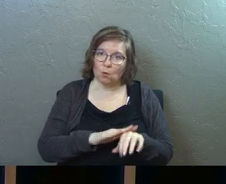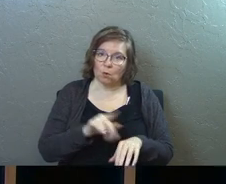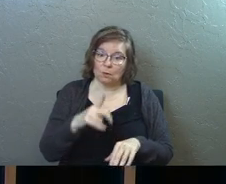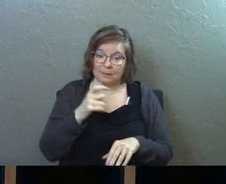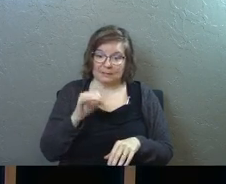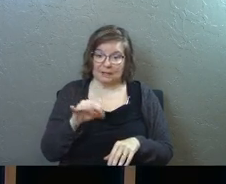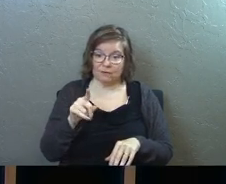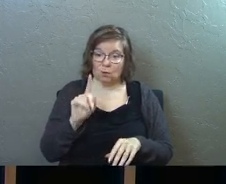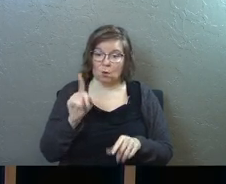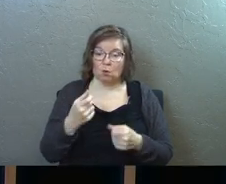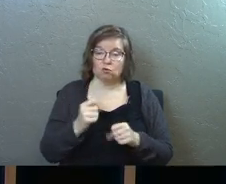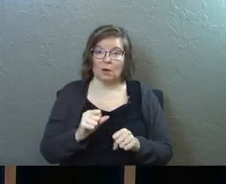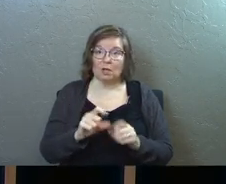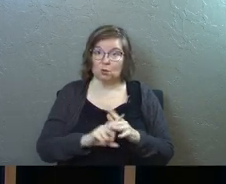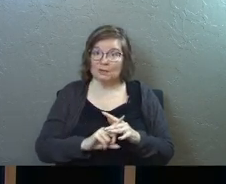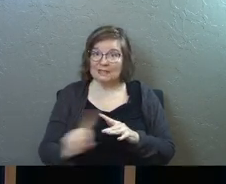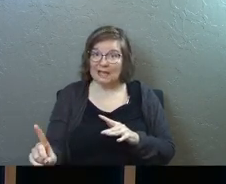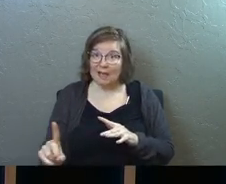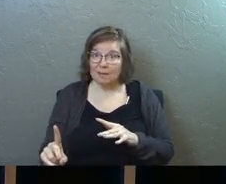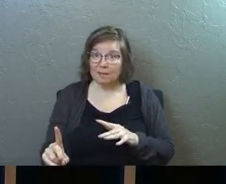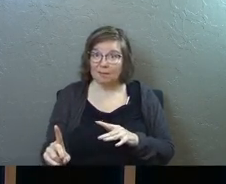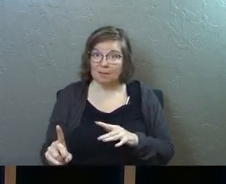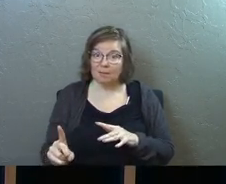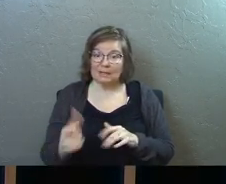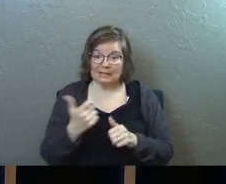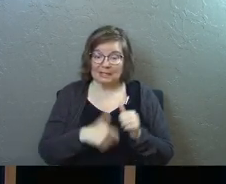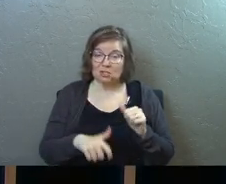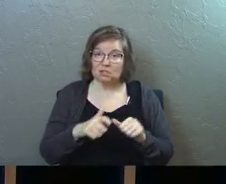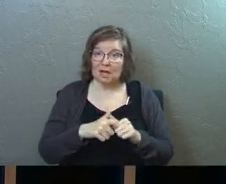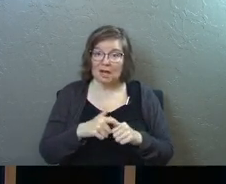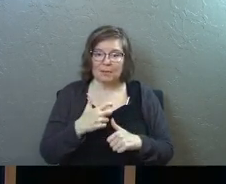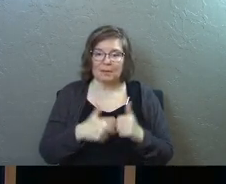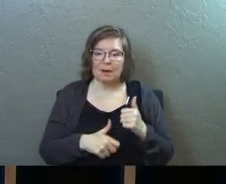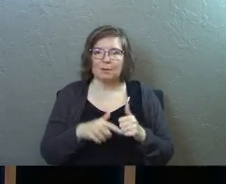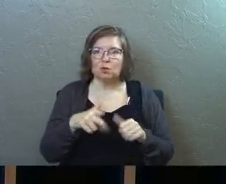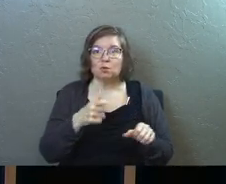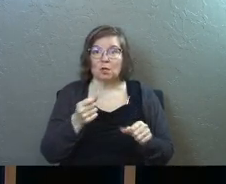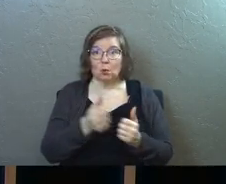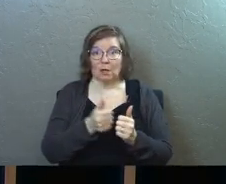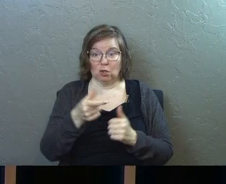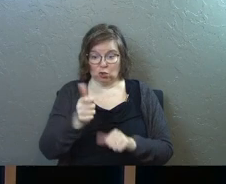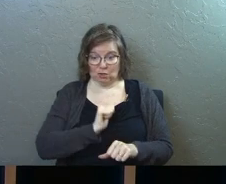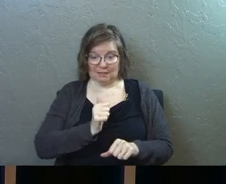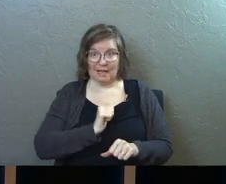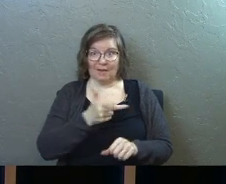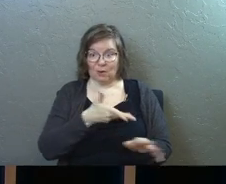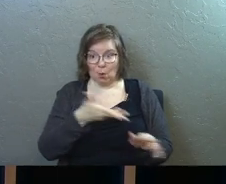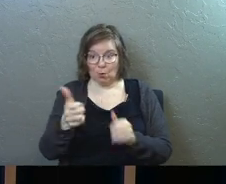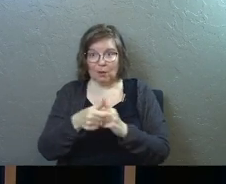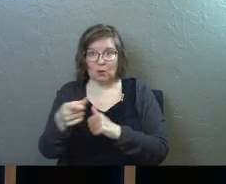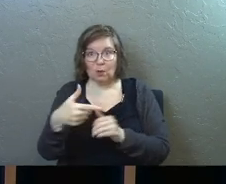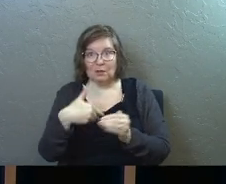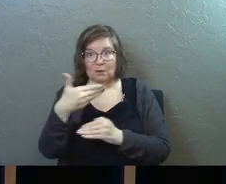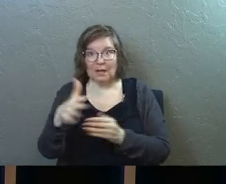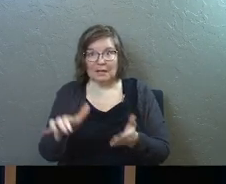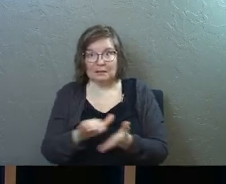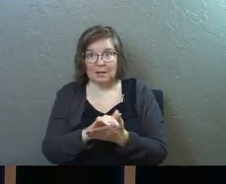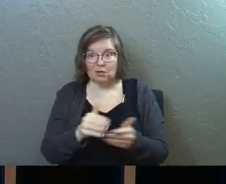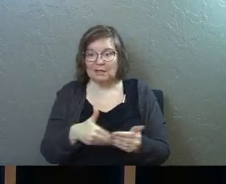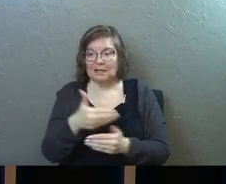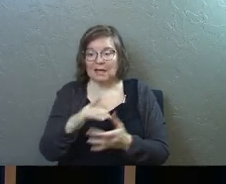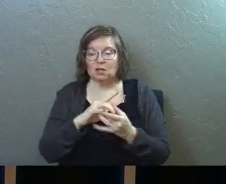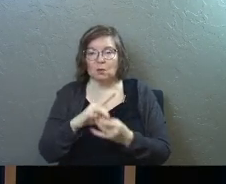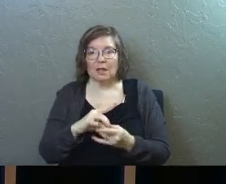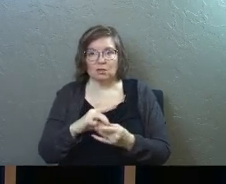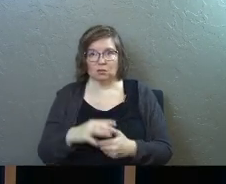because if you go and try to escape and run away each time the problem is you take you with you into the next marriage into